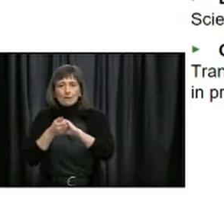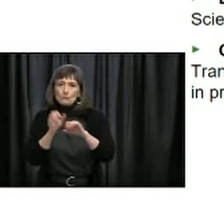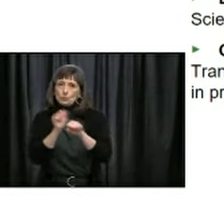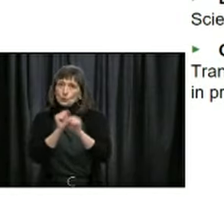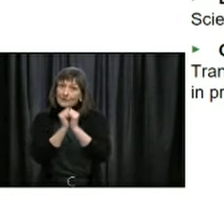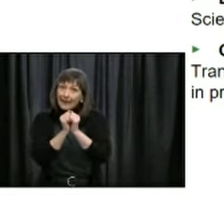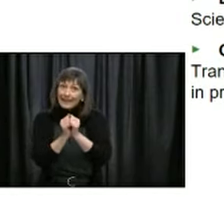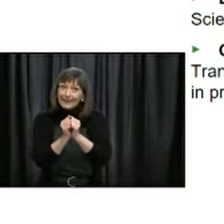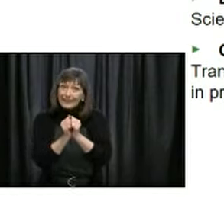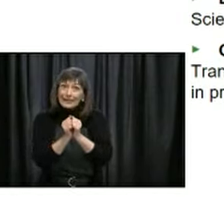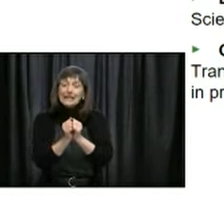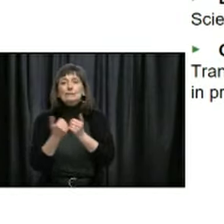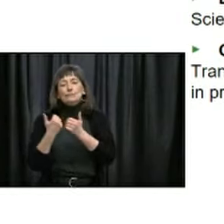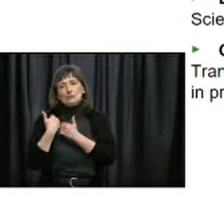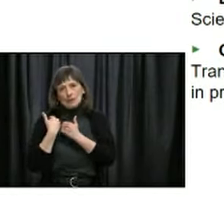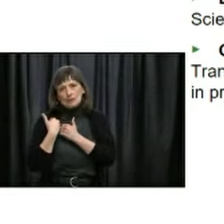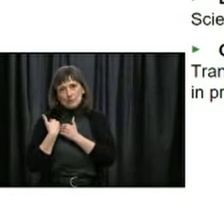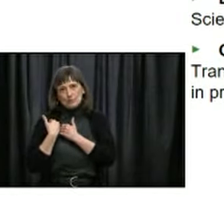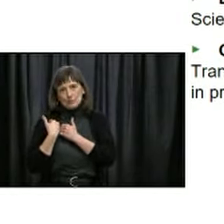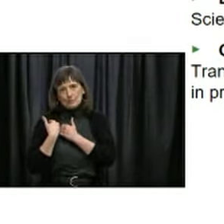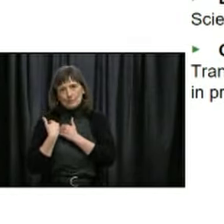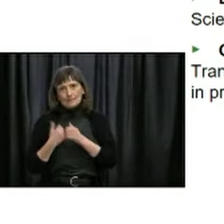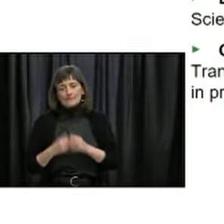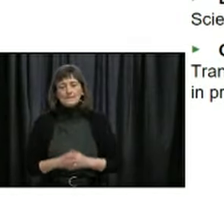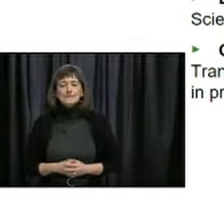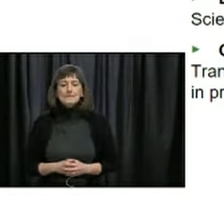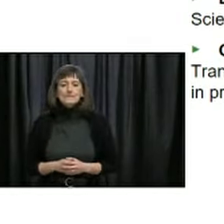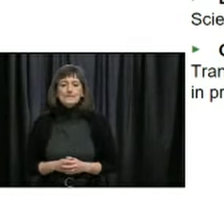under control and allow some freedoms to resume.